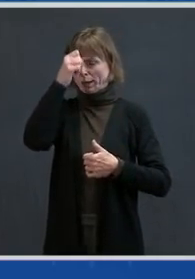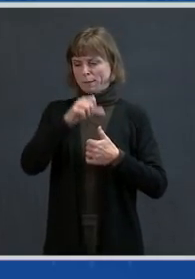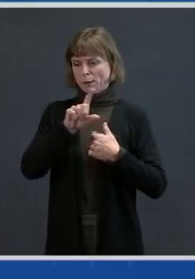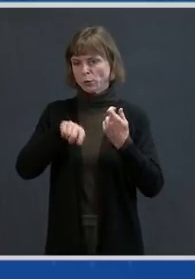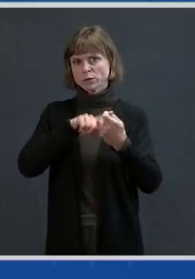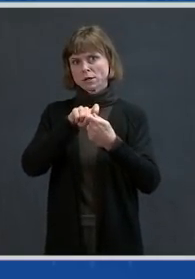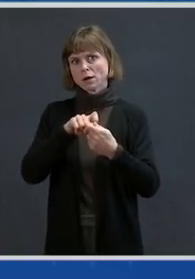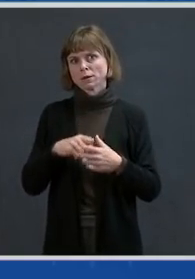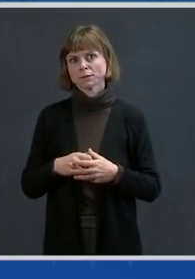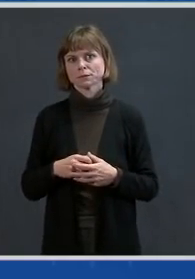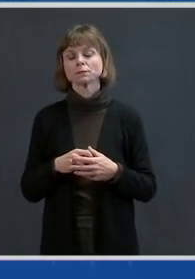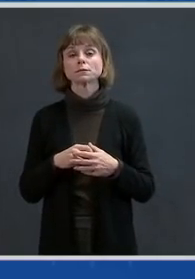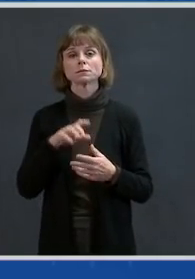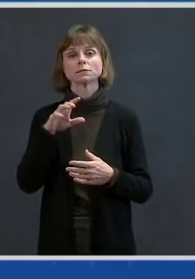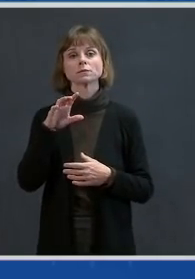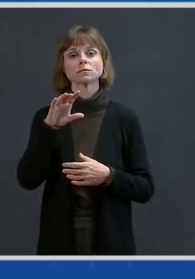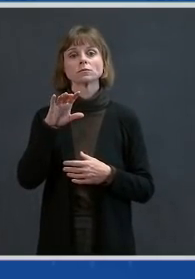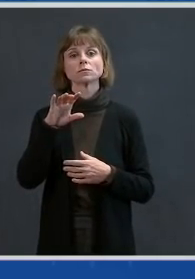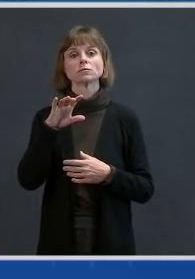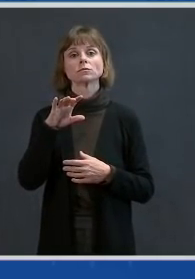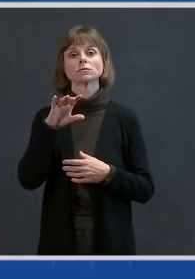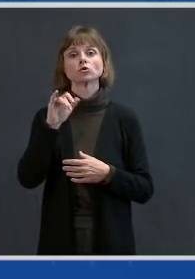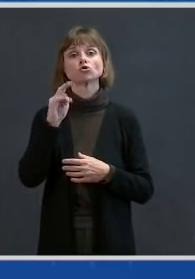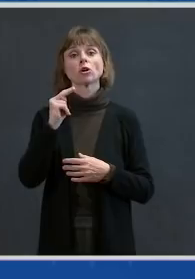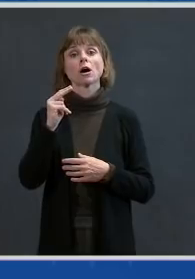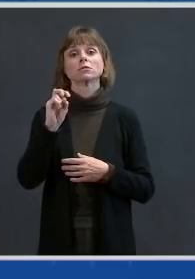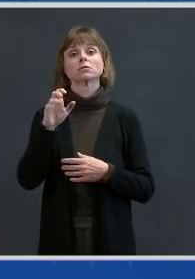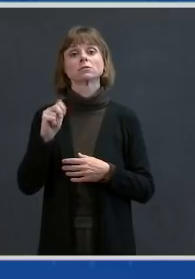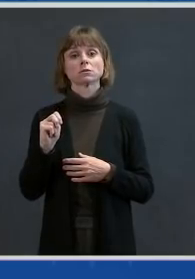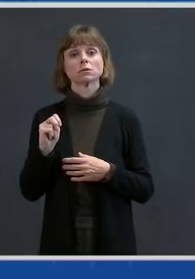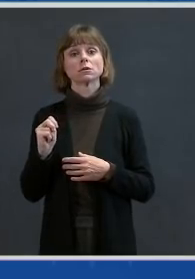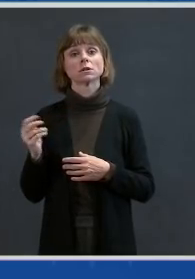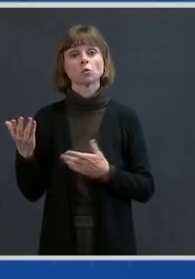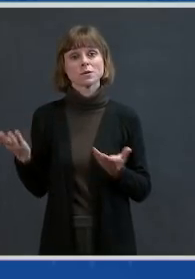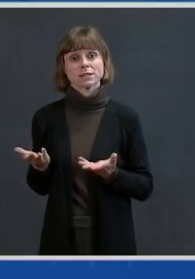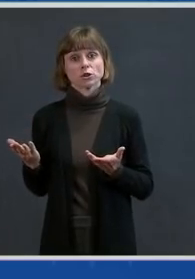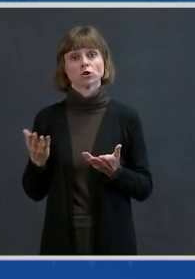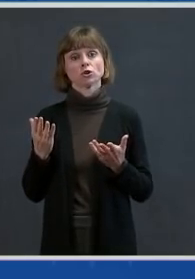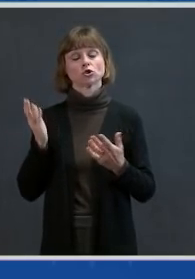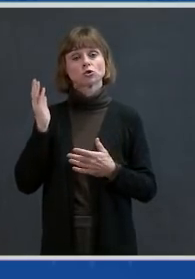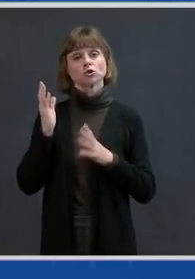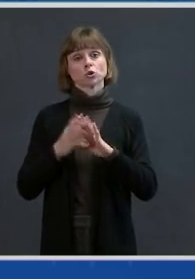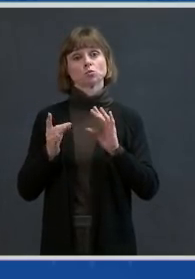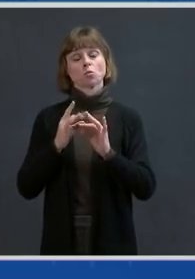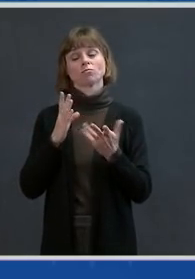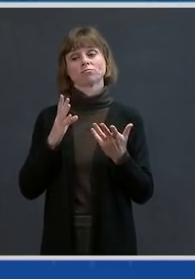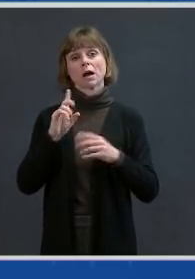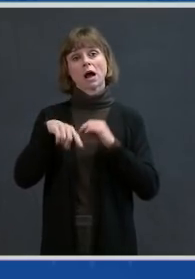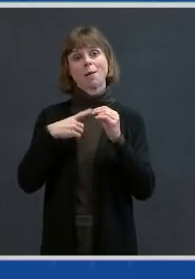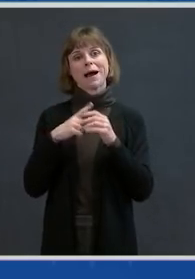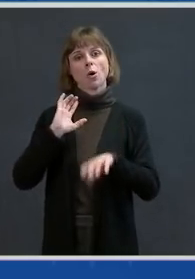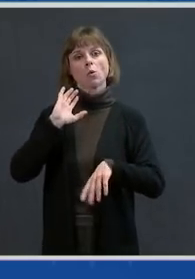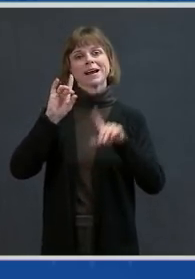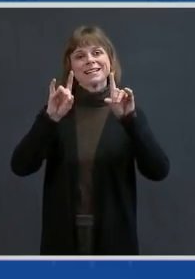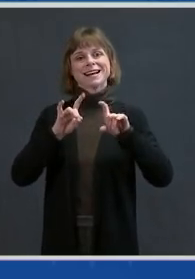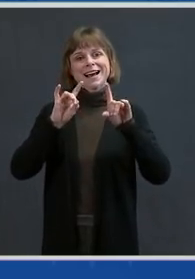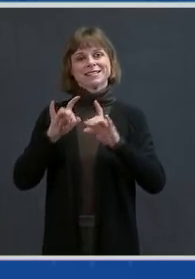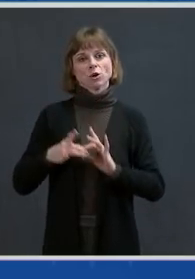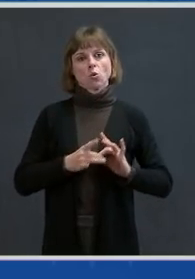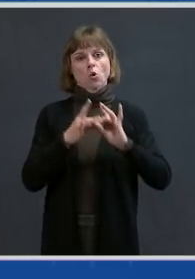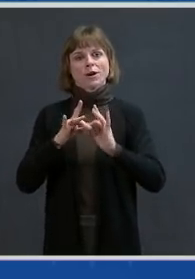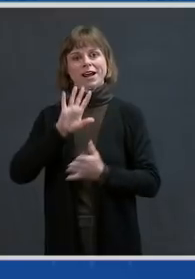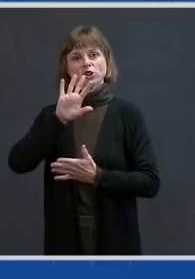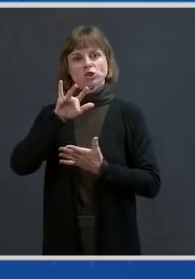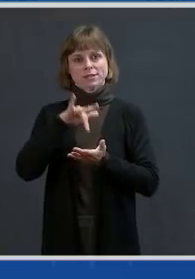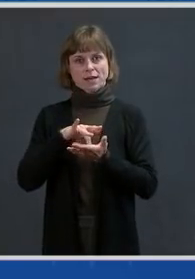had Carol Johnson on and she spoke of these testing coordination centers that are being stood up. And that